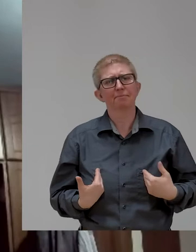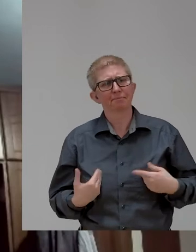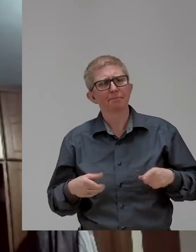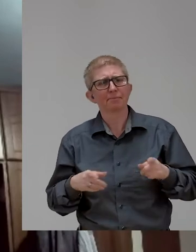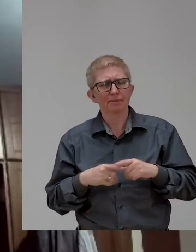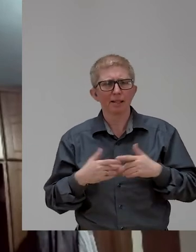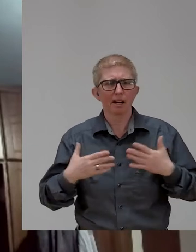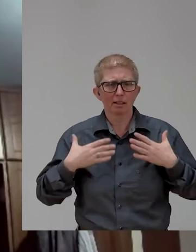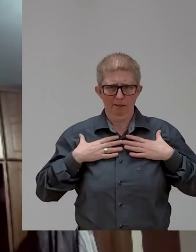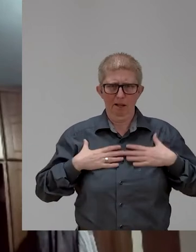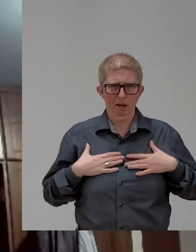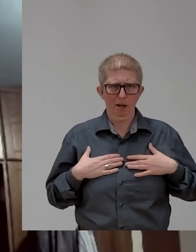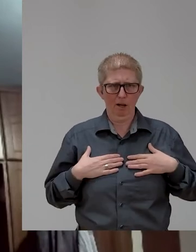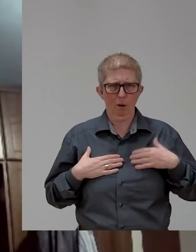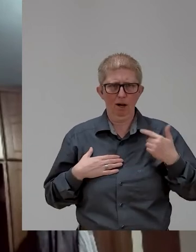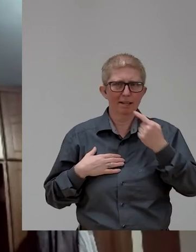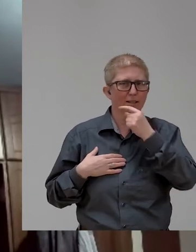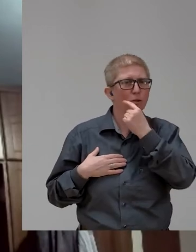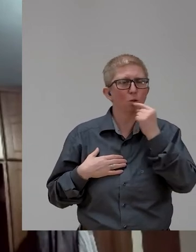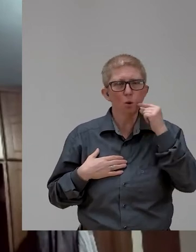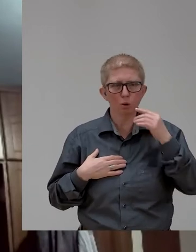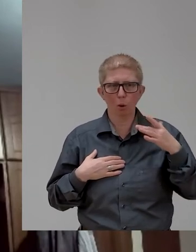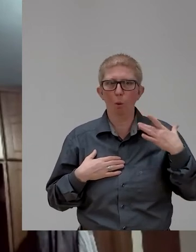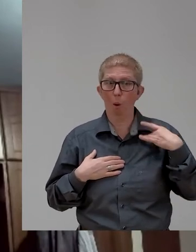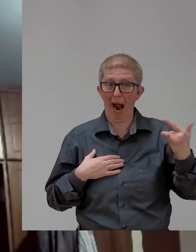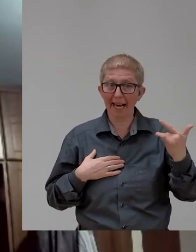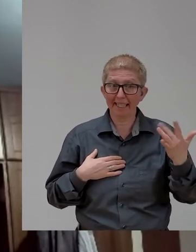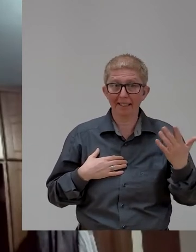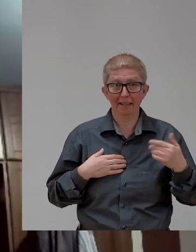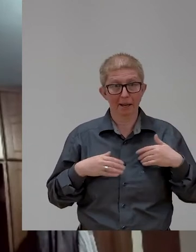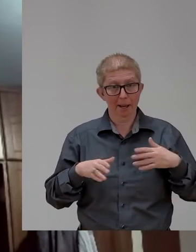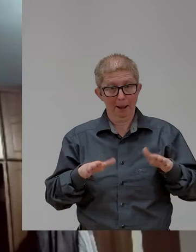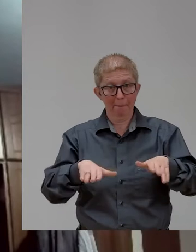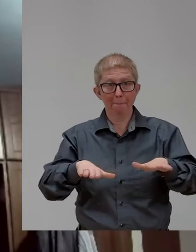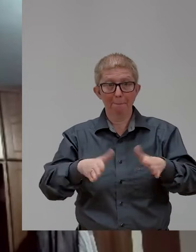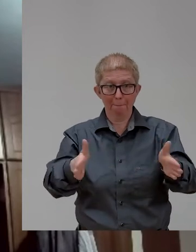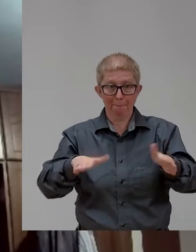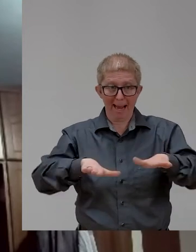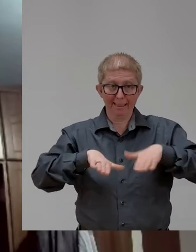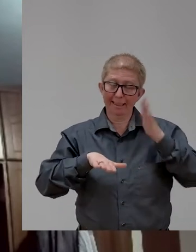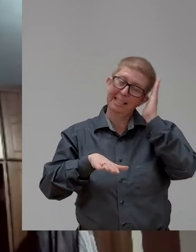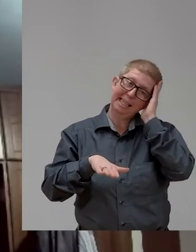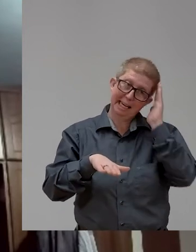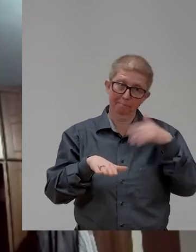the corner of my bedroom. I'm not sure what's the color of my shirt. Maybe you can compliment it later, Michael. I think it's white